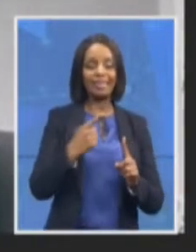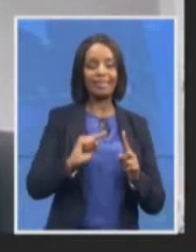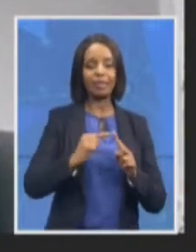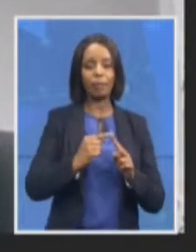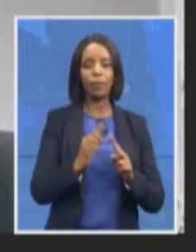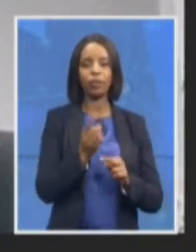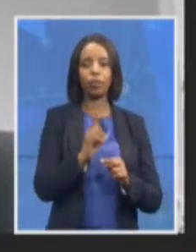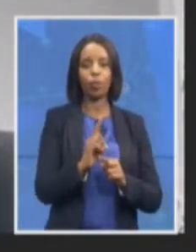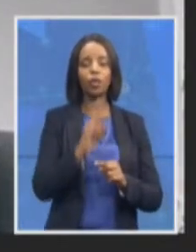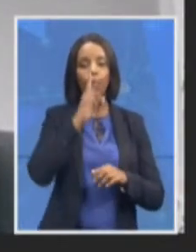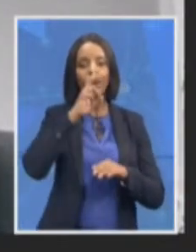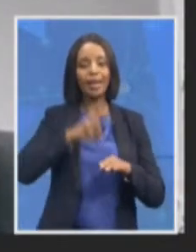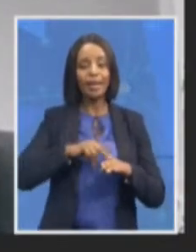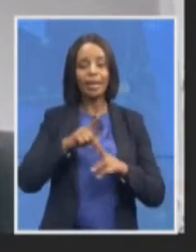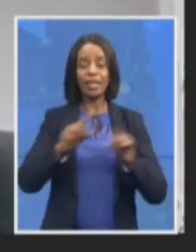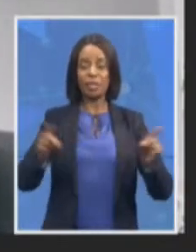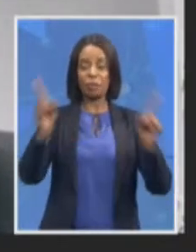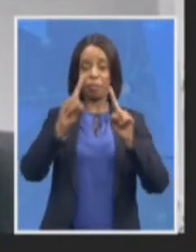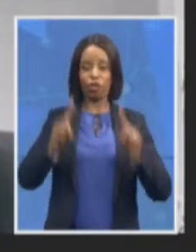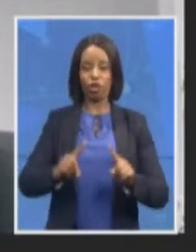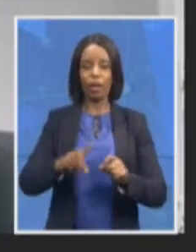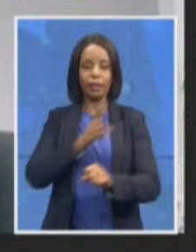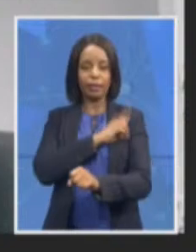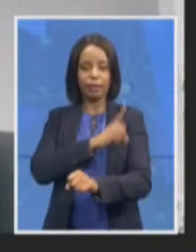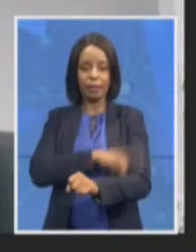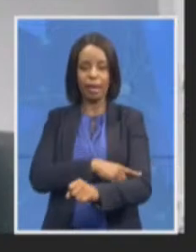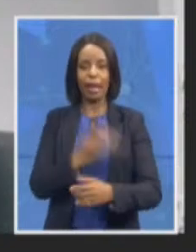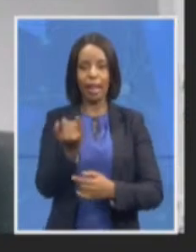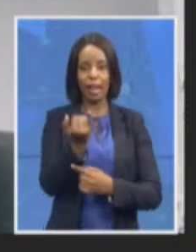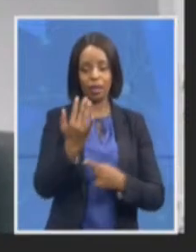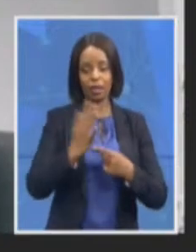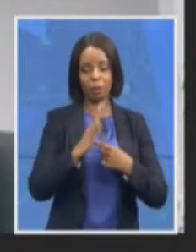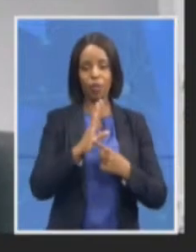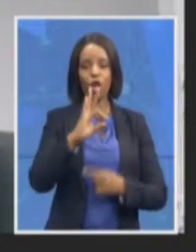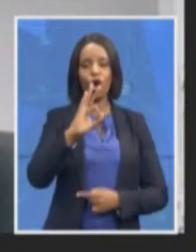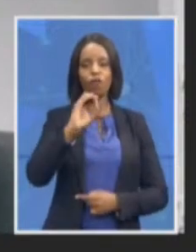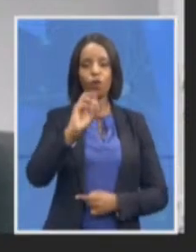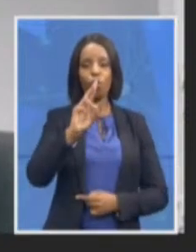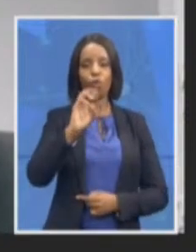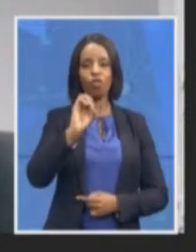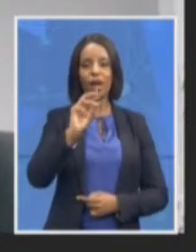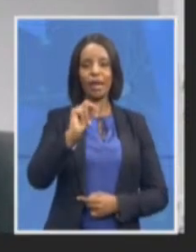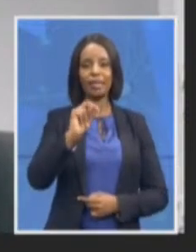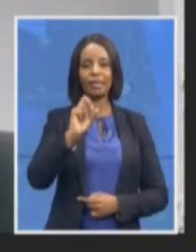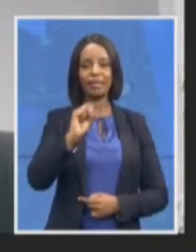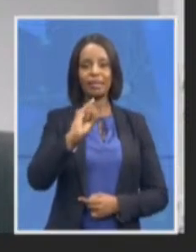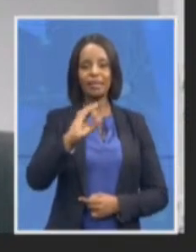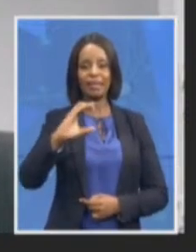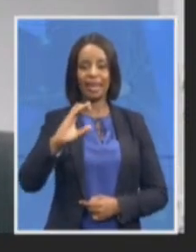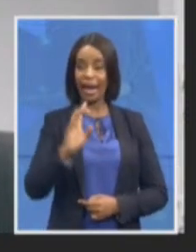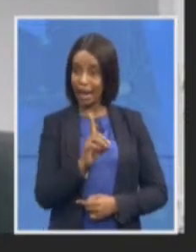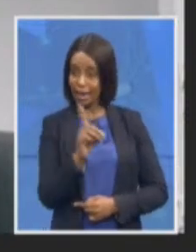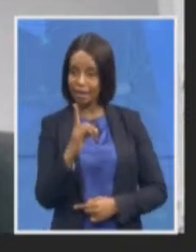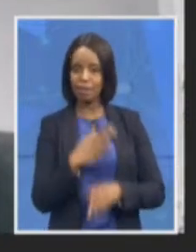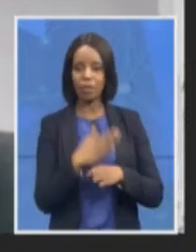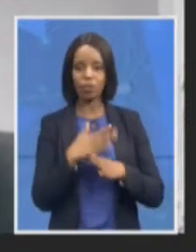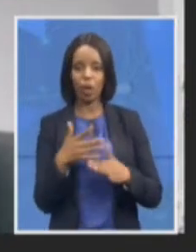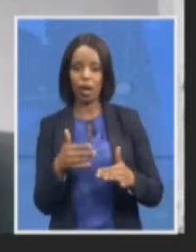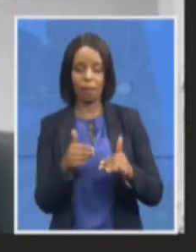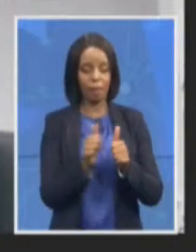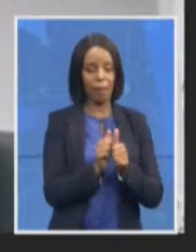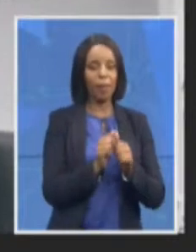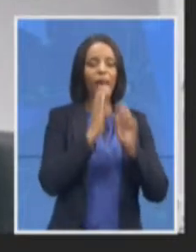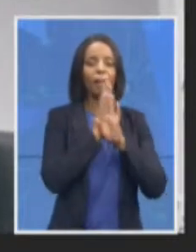forensic cyber capacities to ensure and working with the private sector as well to make sure that we able to where prosecutors